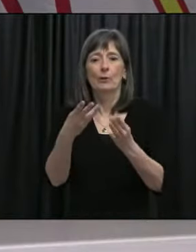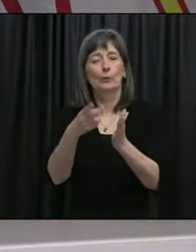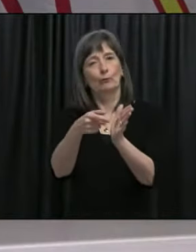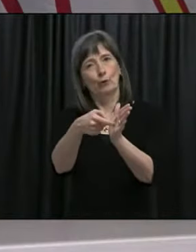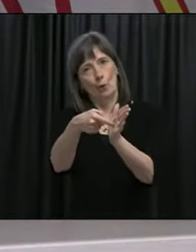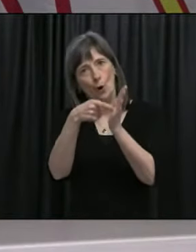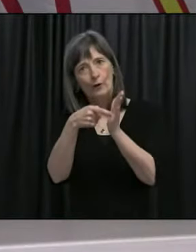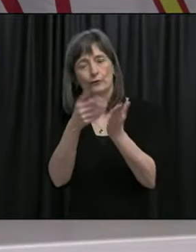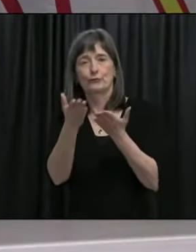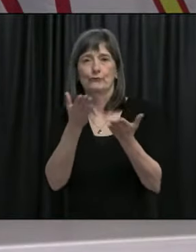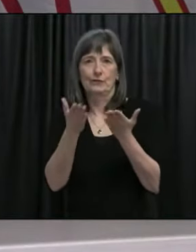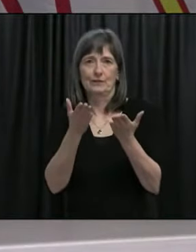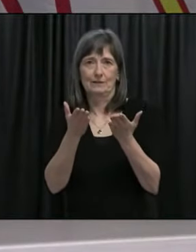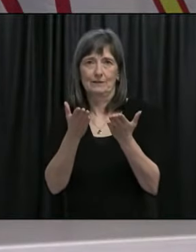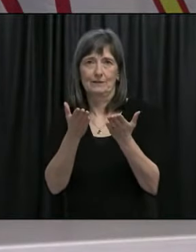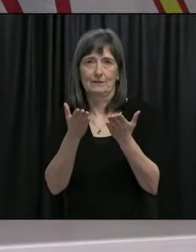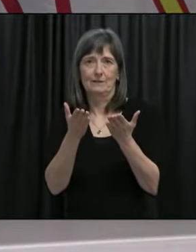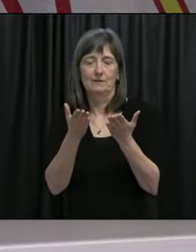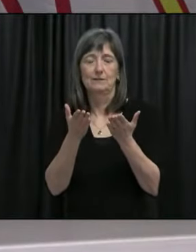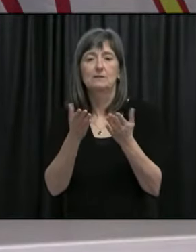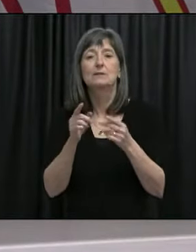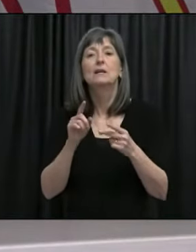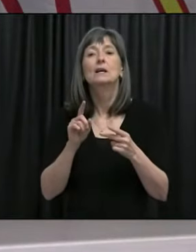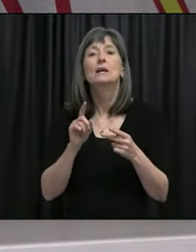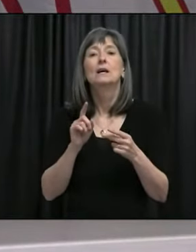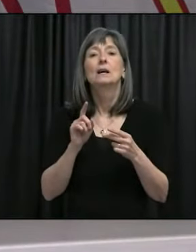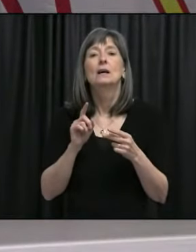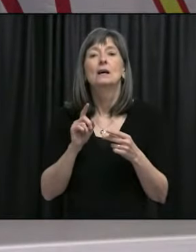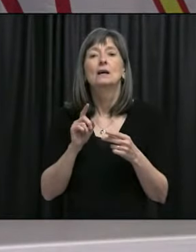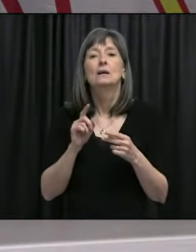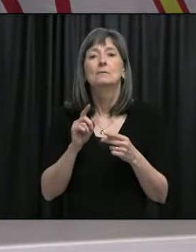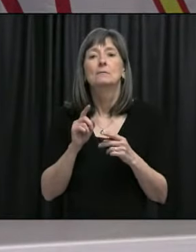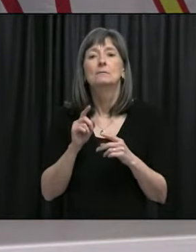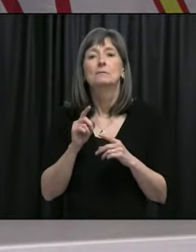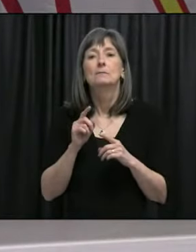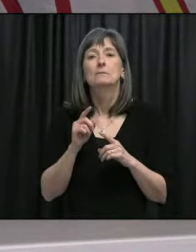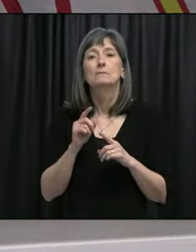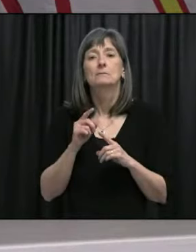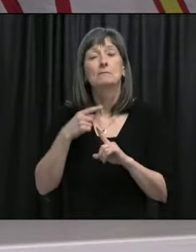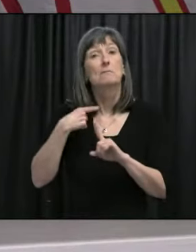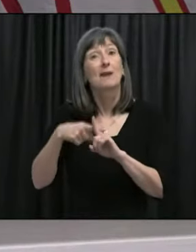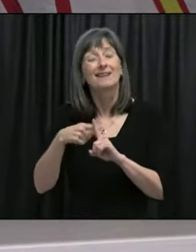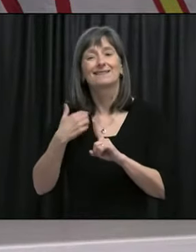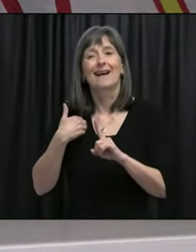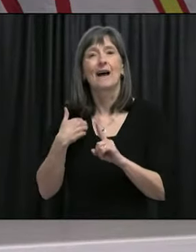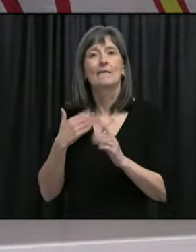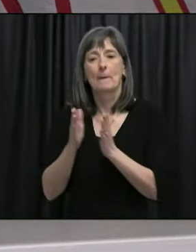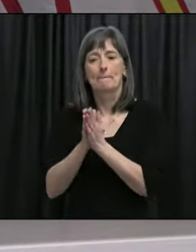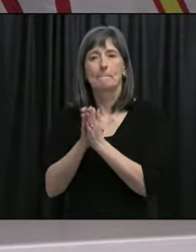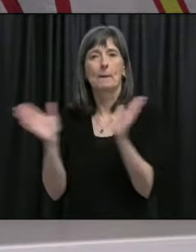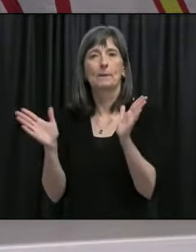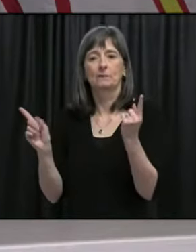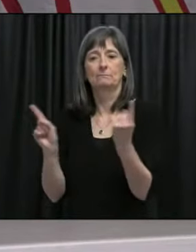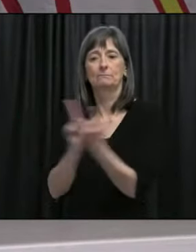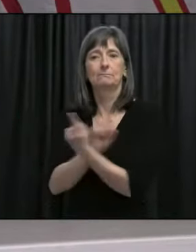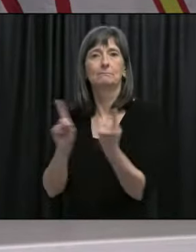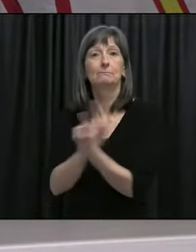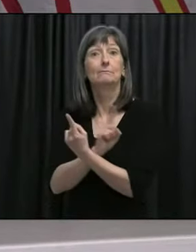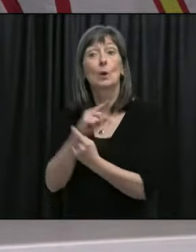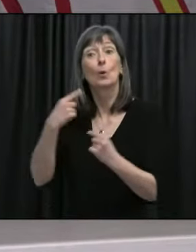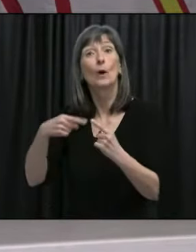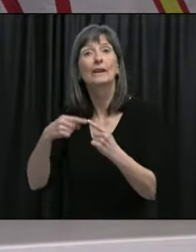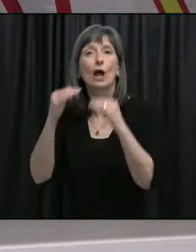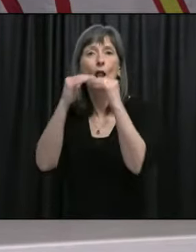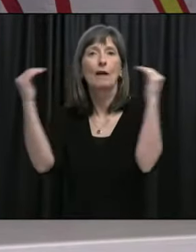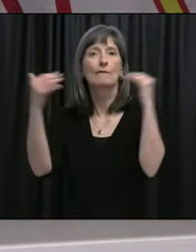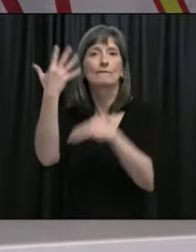services, uh, and had, um, uh, direct contact with the public during, uh, alert level five.